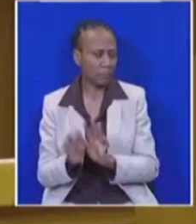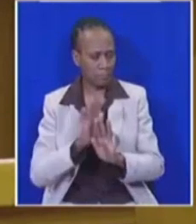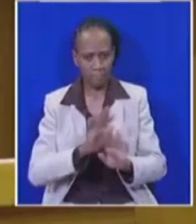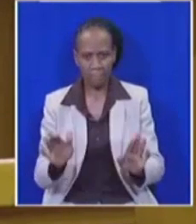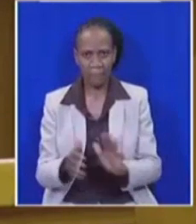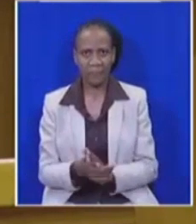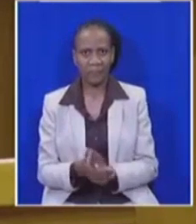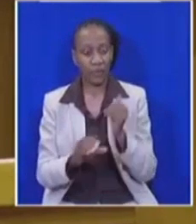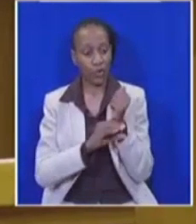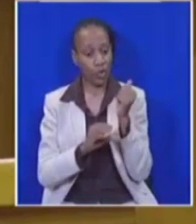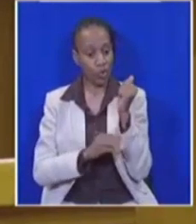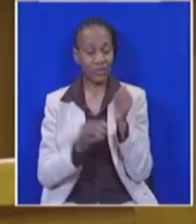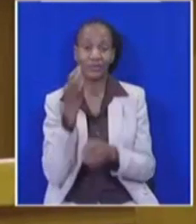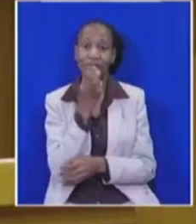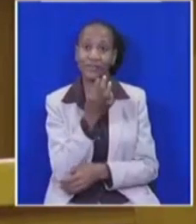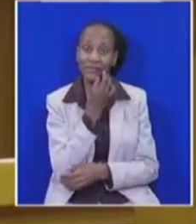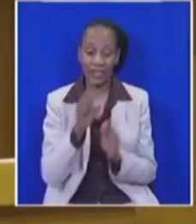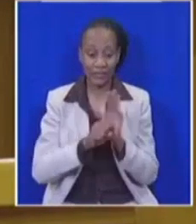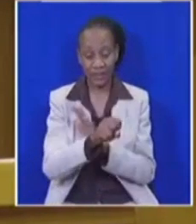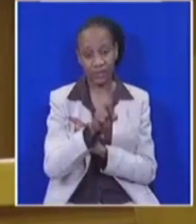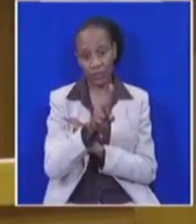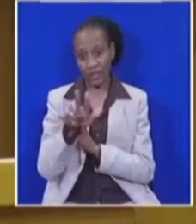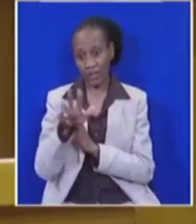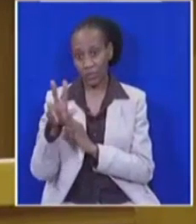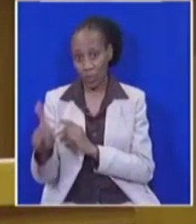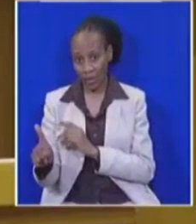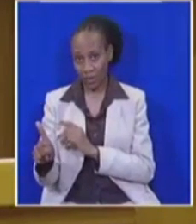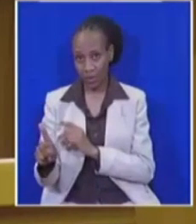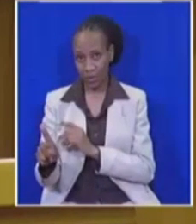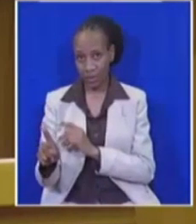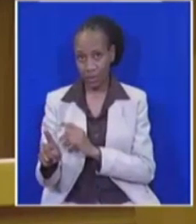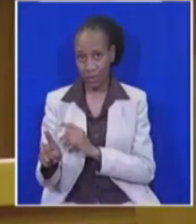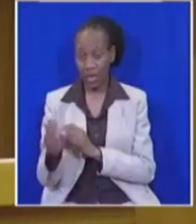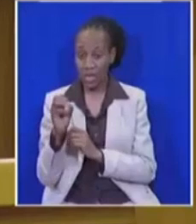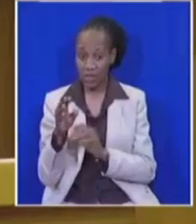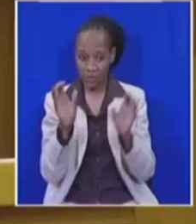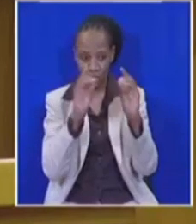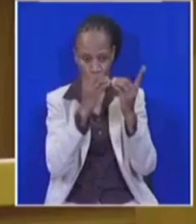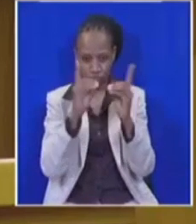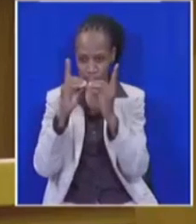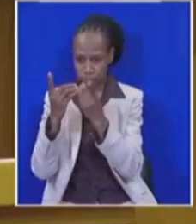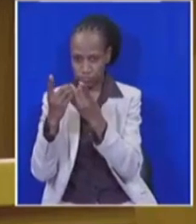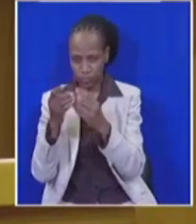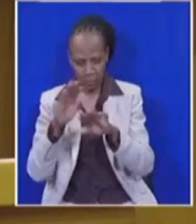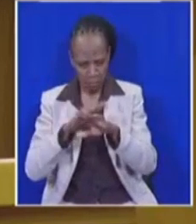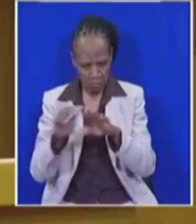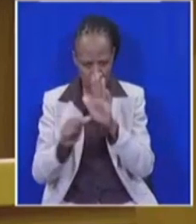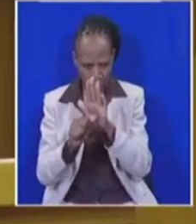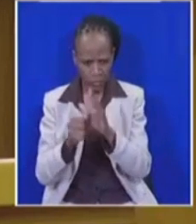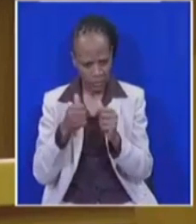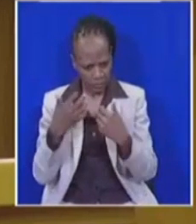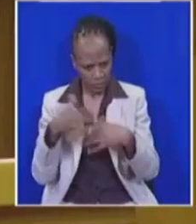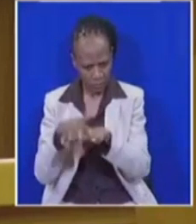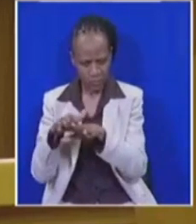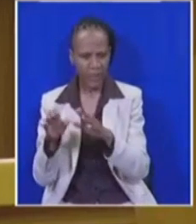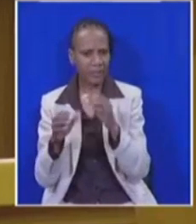The constitutional safeguards in Section 181 would be meaningless if institutions purportedly established to strengthen our constitutional democracy